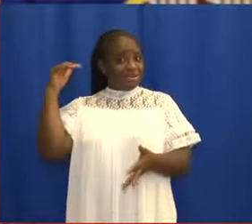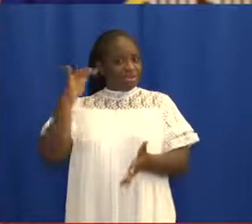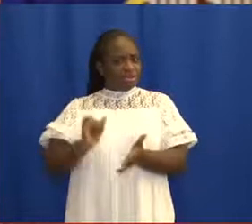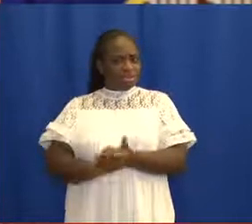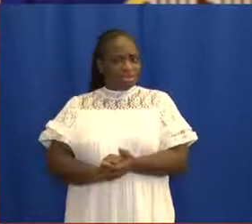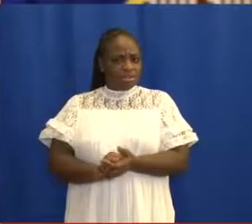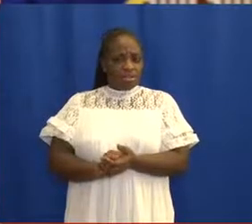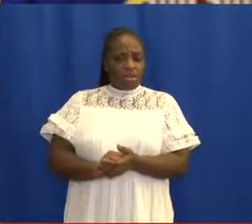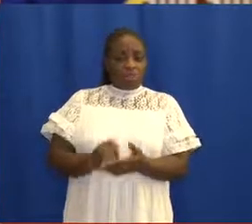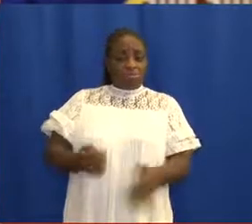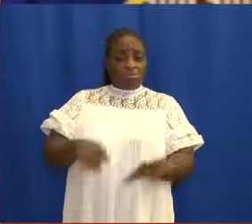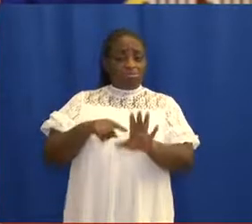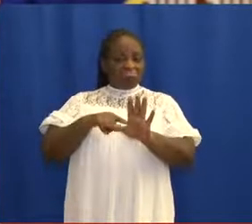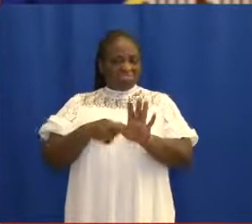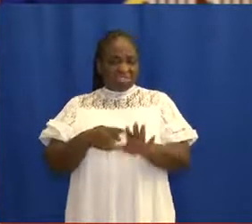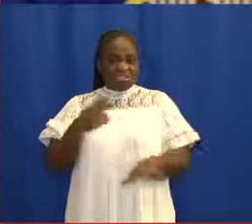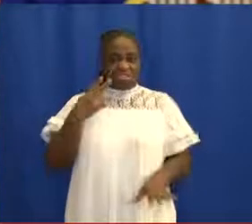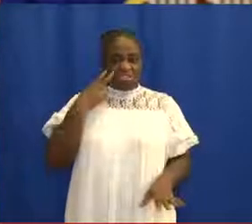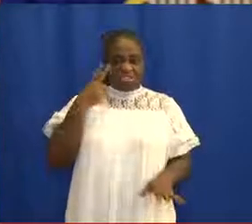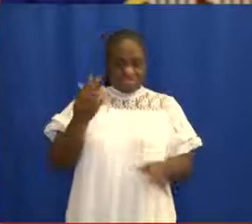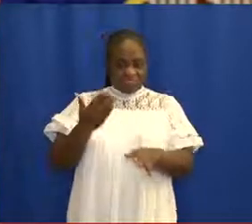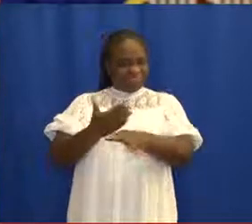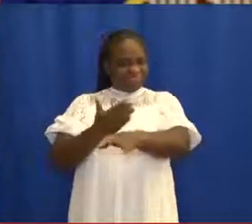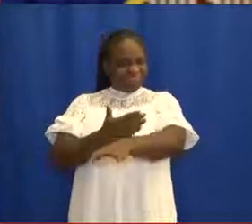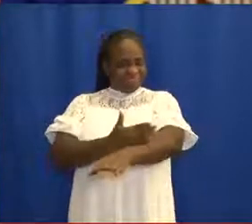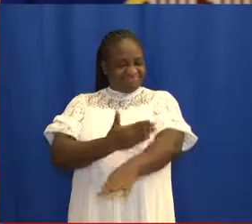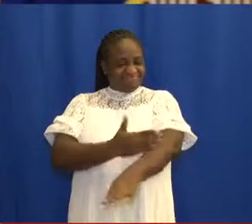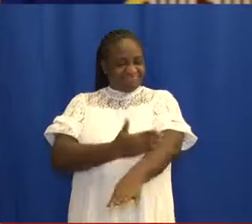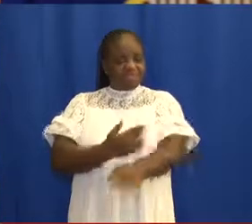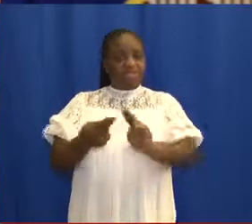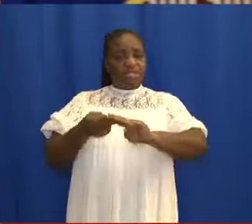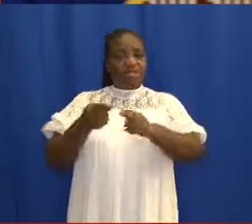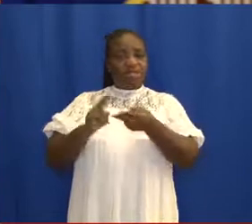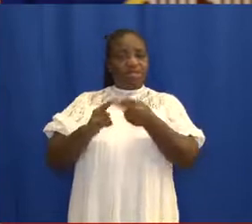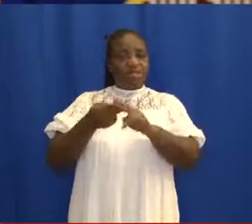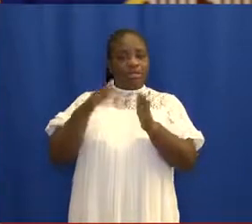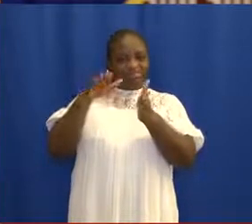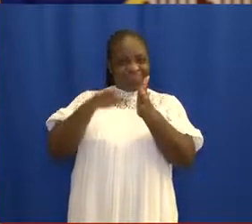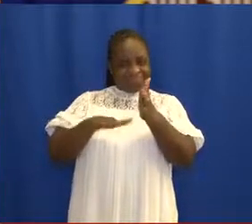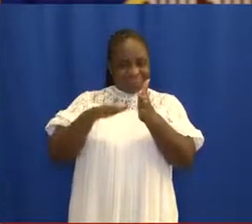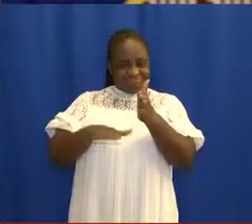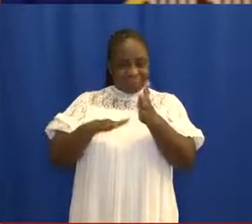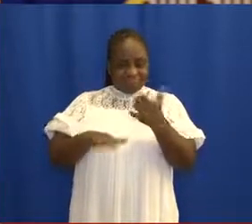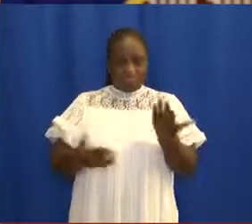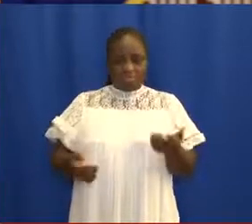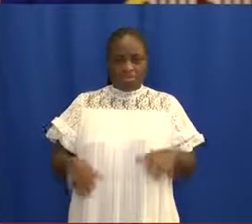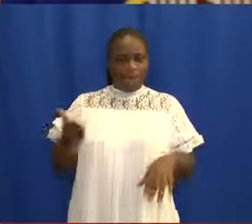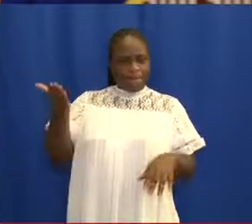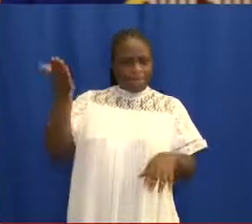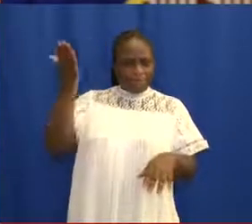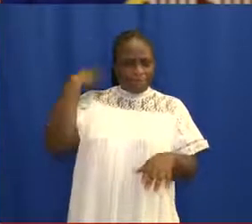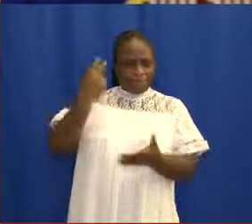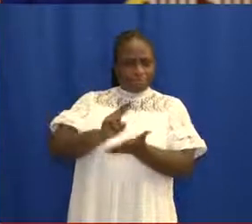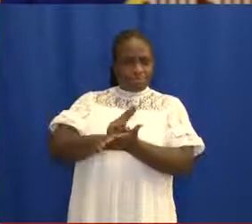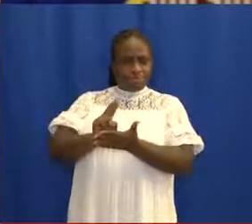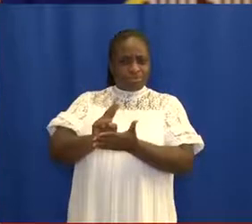we'll begin to see an improvement in our case count as a result. Two weeks on from